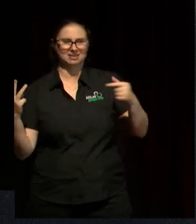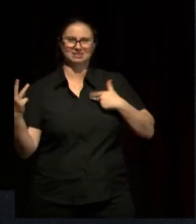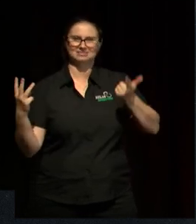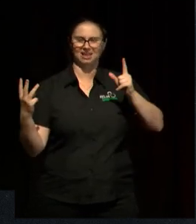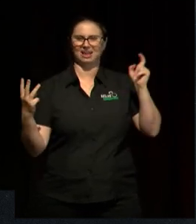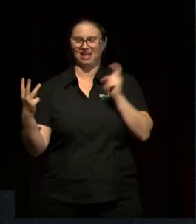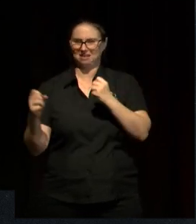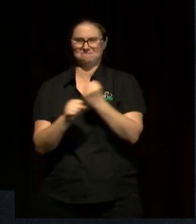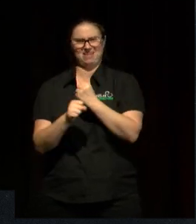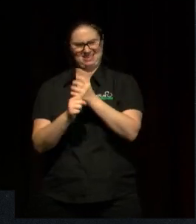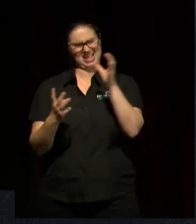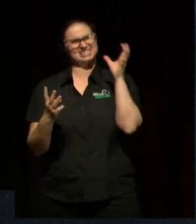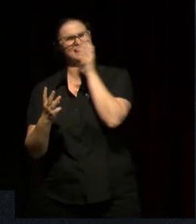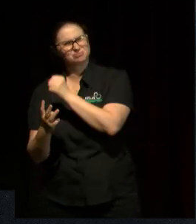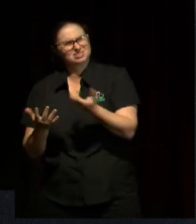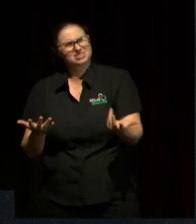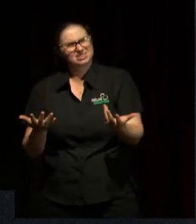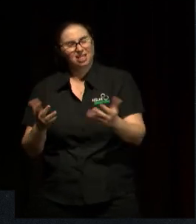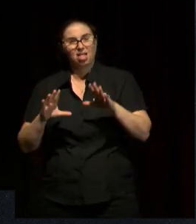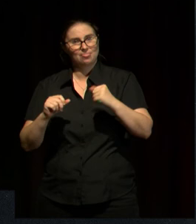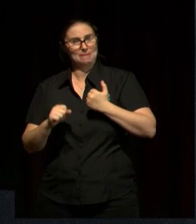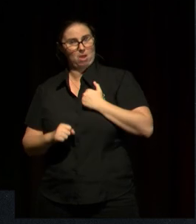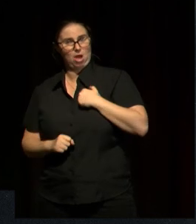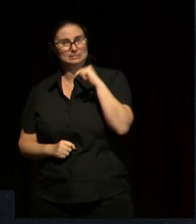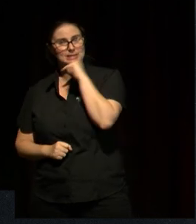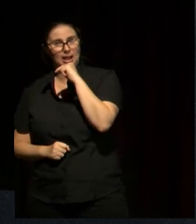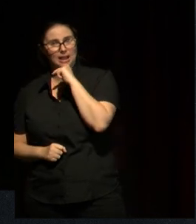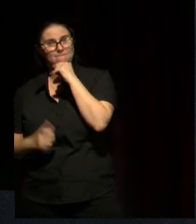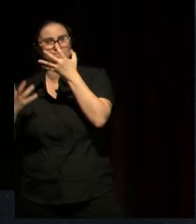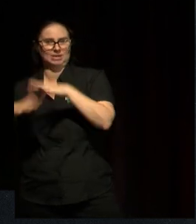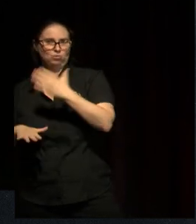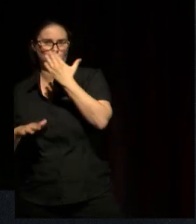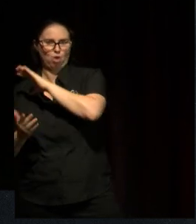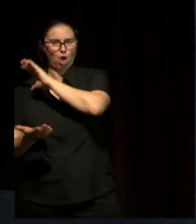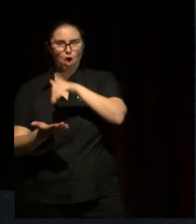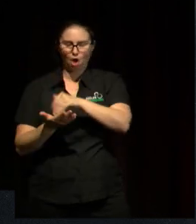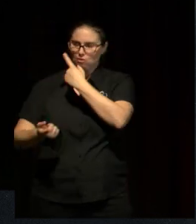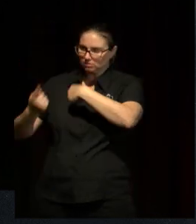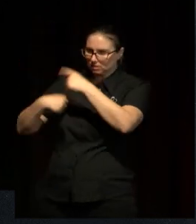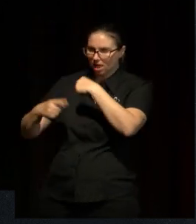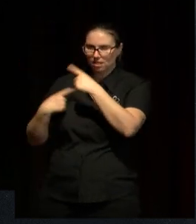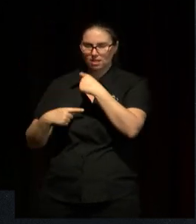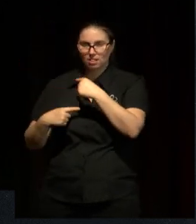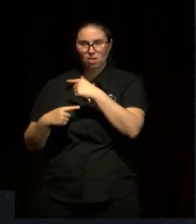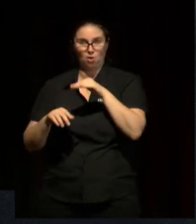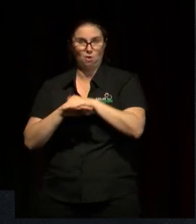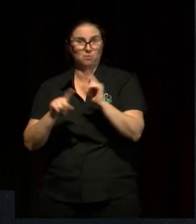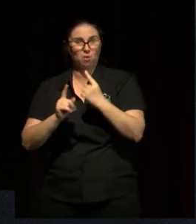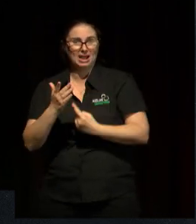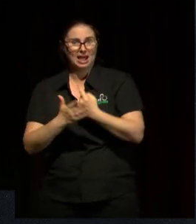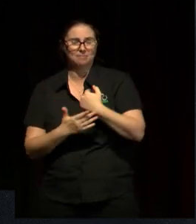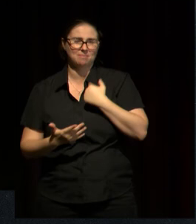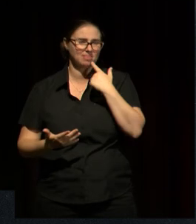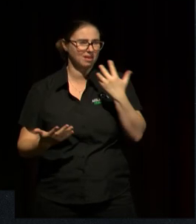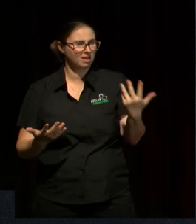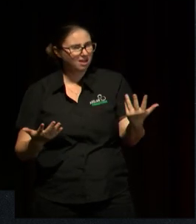tells me the story and he goes, oh, and I'm thinking, he's saying to me, I'm thinking to myself, they're not